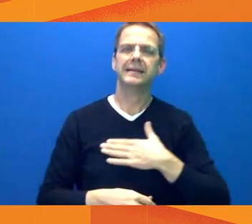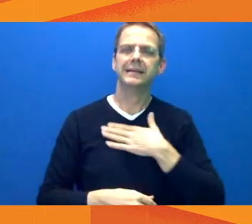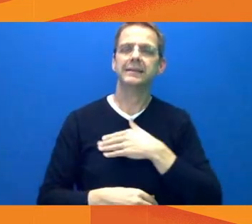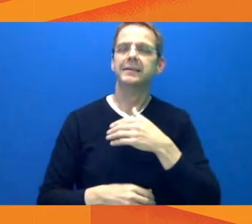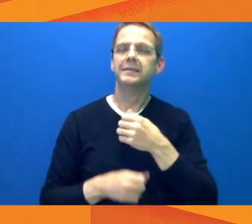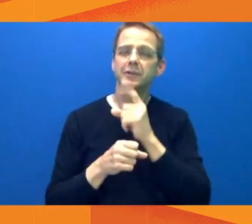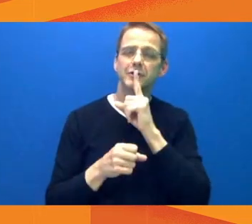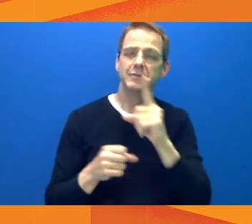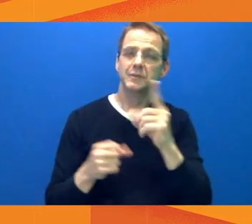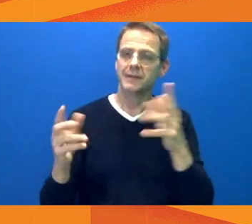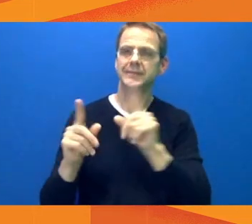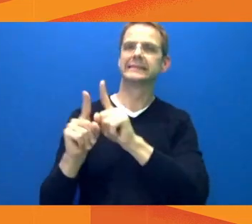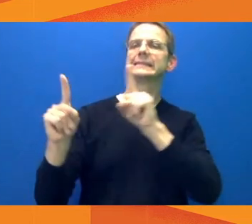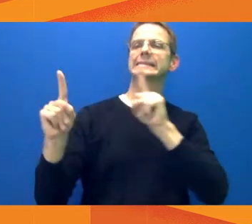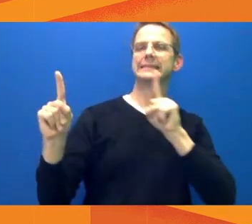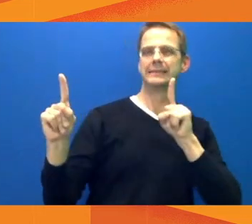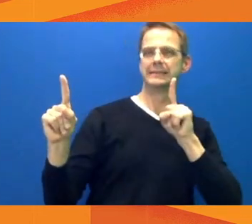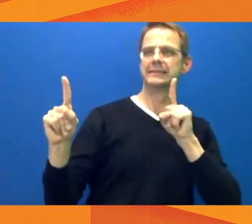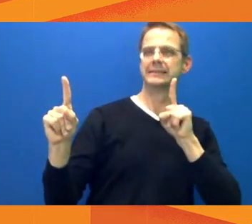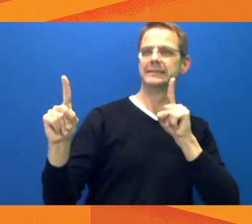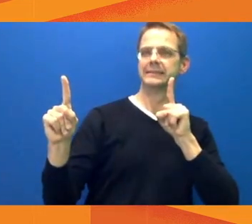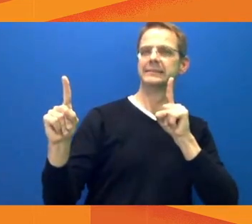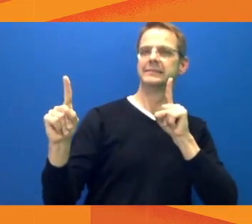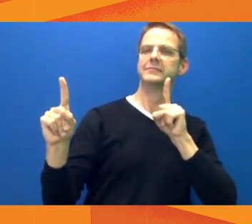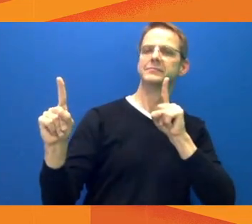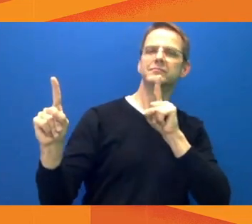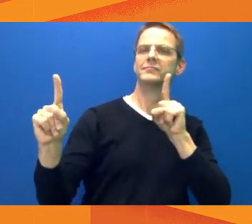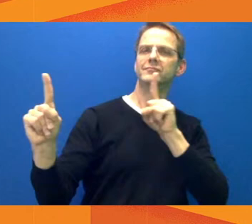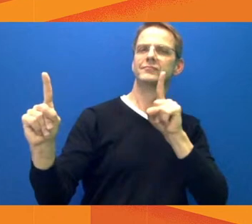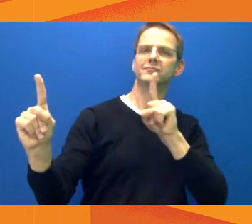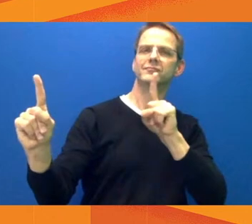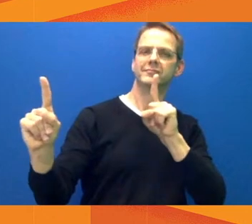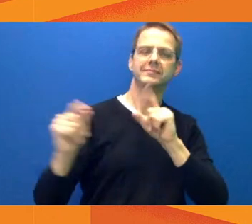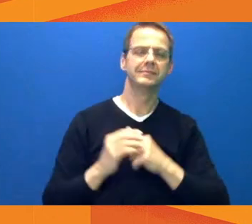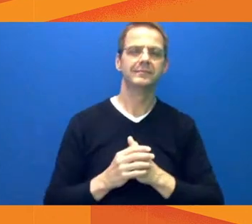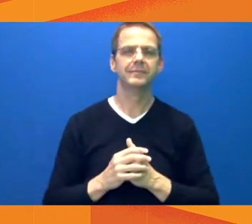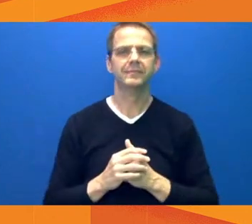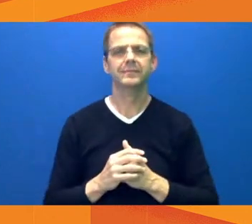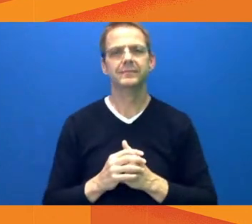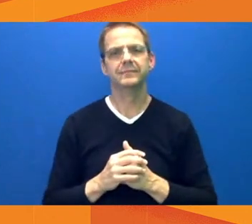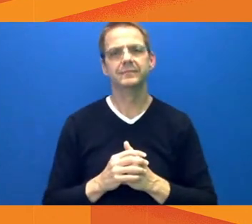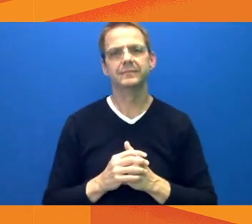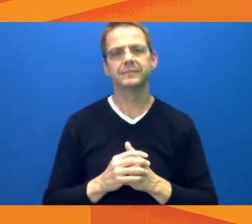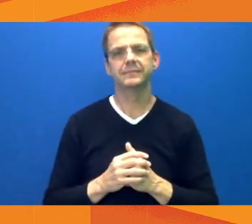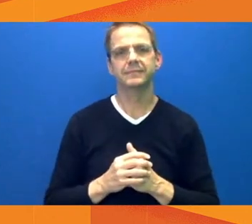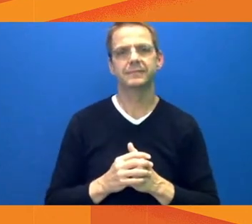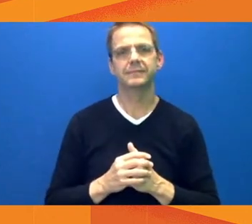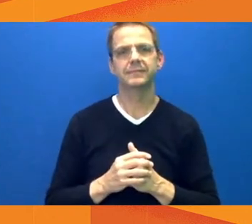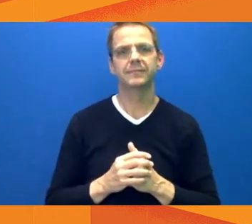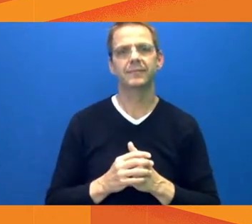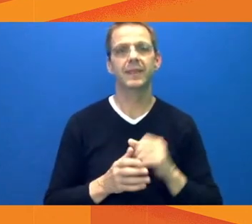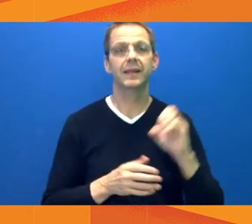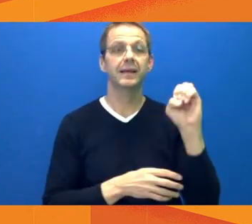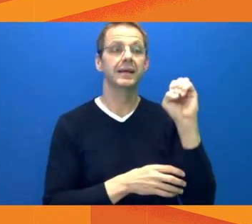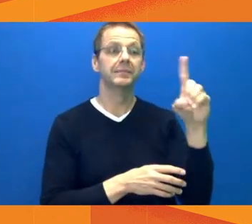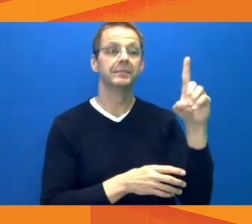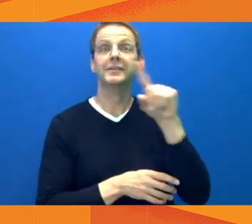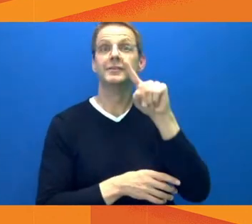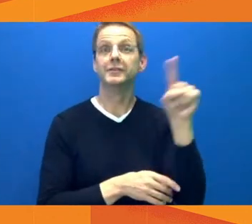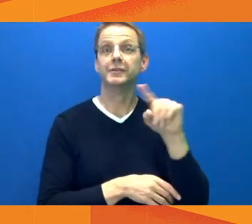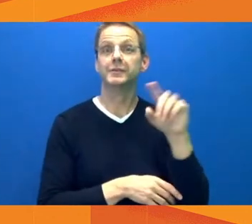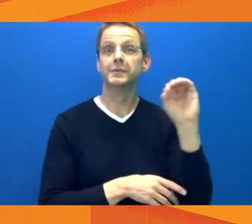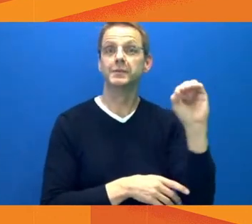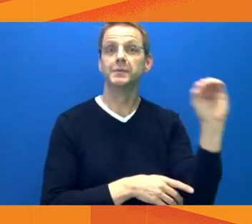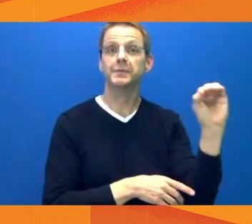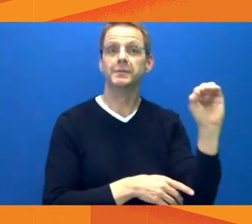Animals will begin to be moved outside where more people will be able to see them. And the zoo just changed its spring and summer hours and is now